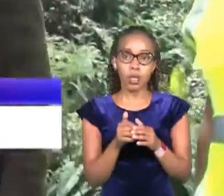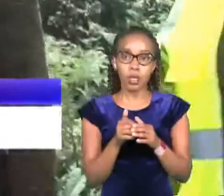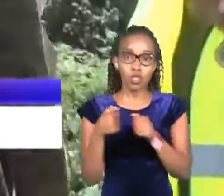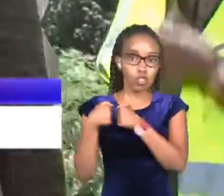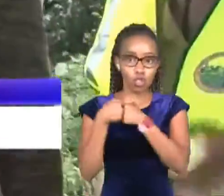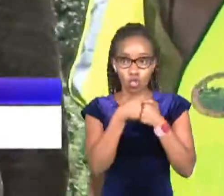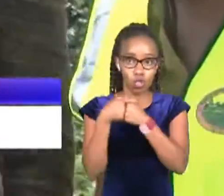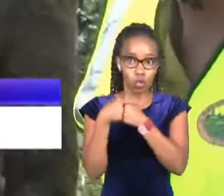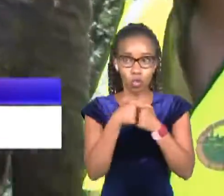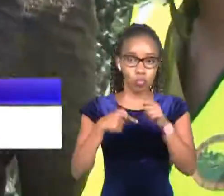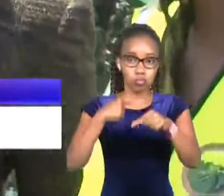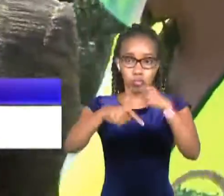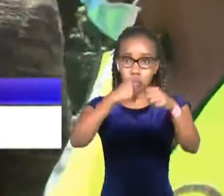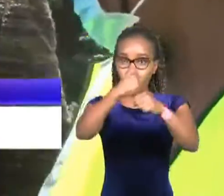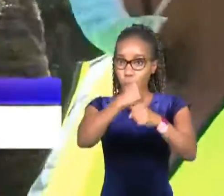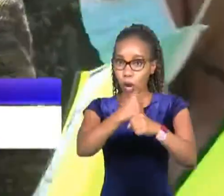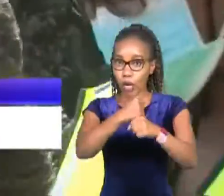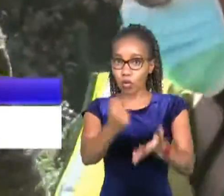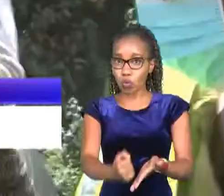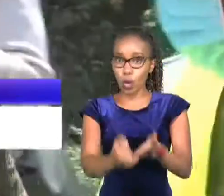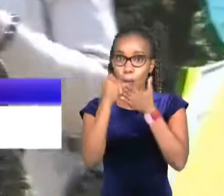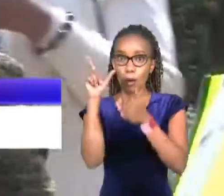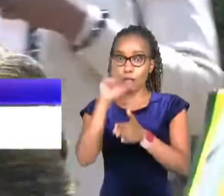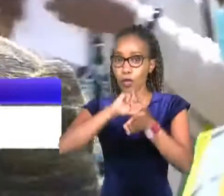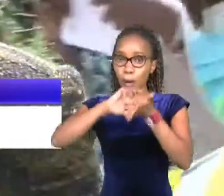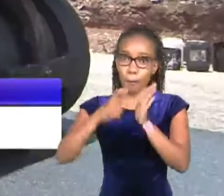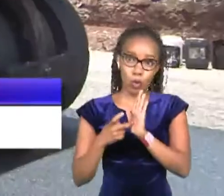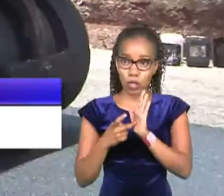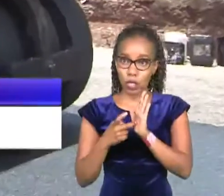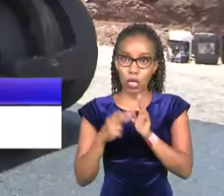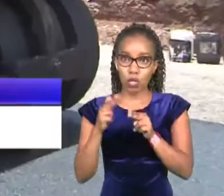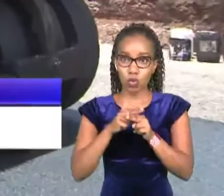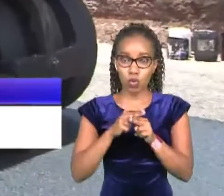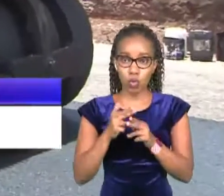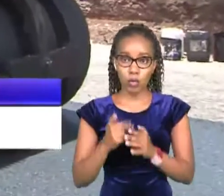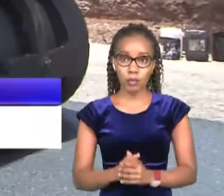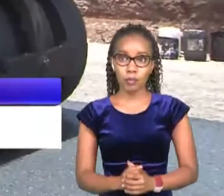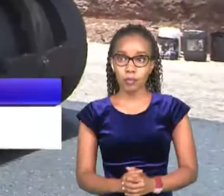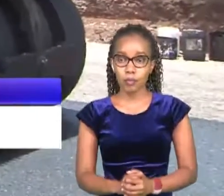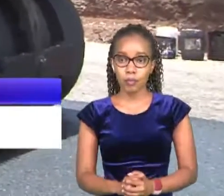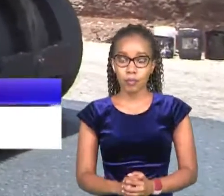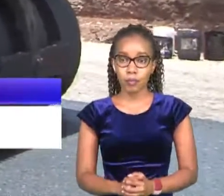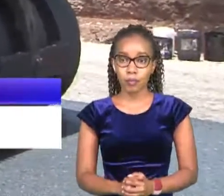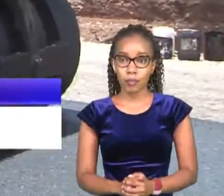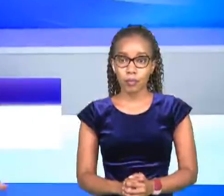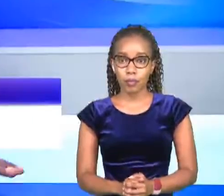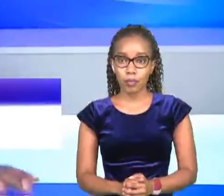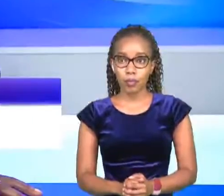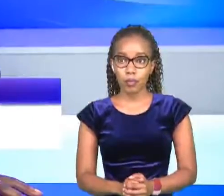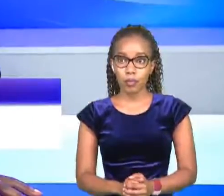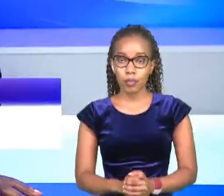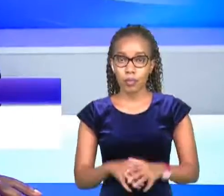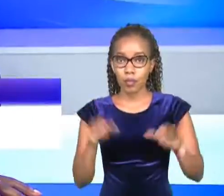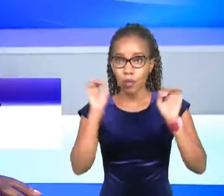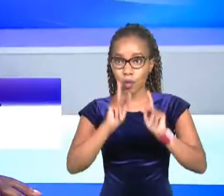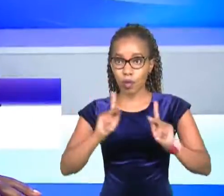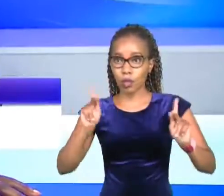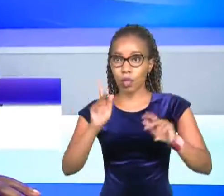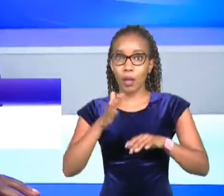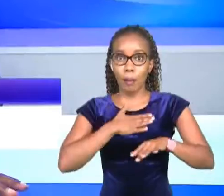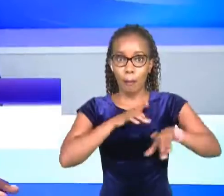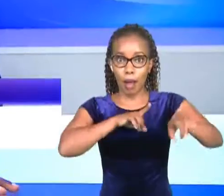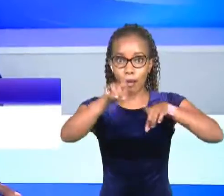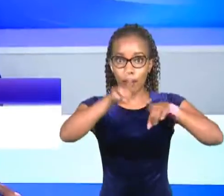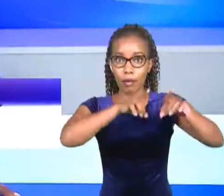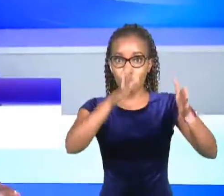progress with their works to enable them complete the projects as scheduled daniel kiriki for switch tv all right and my director